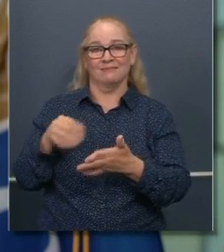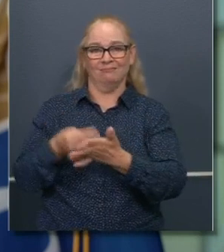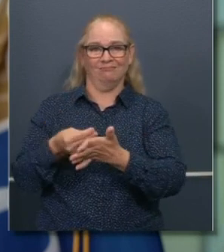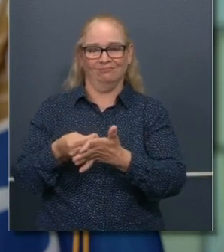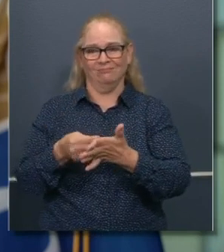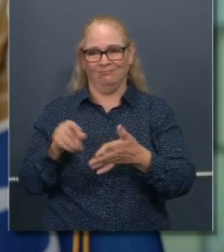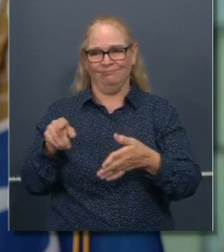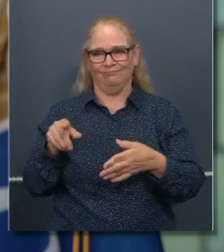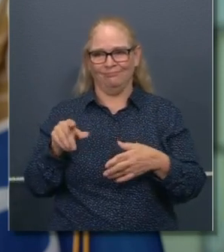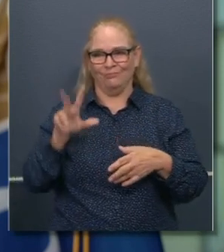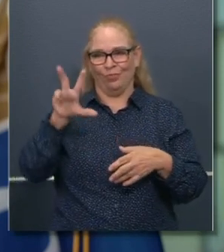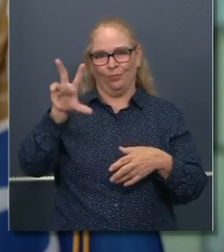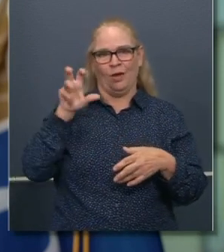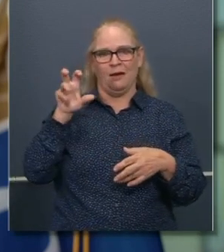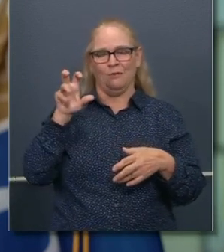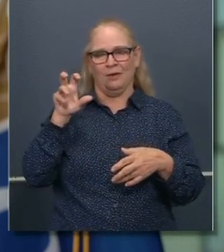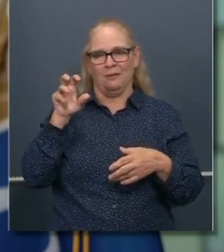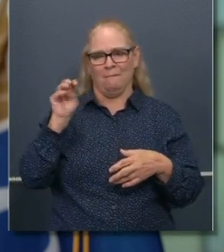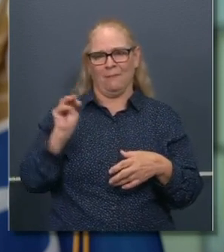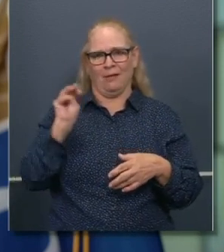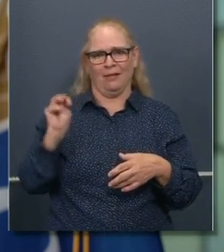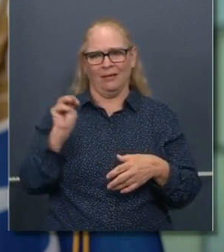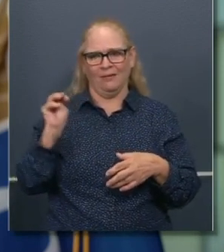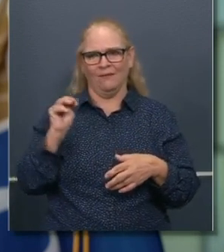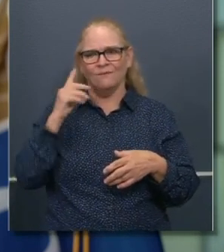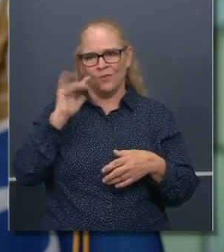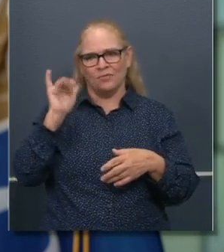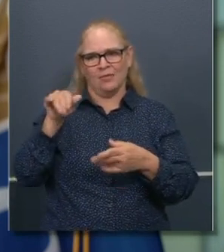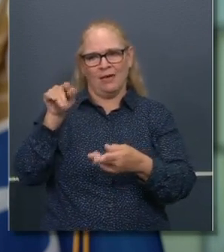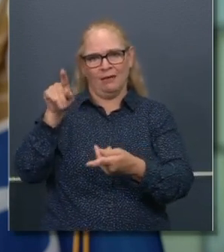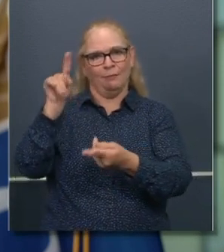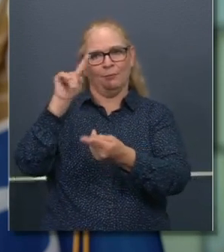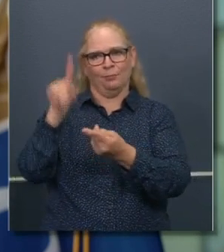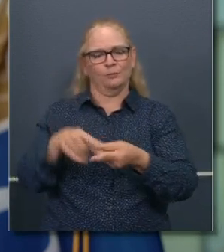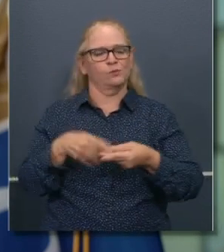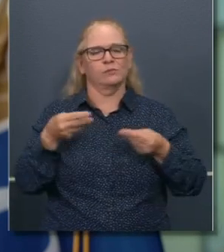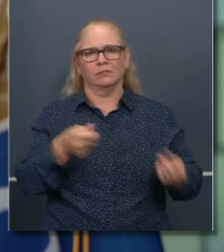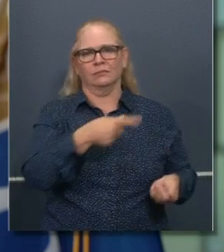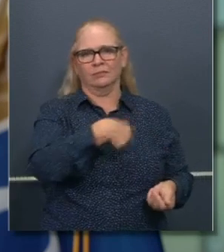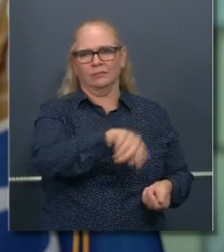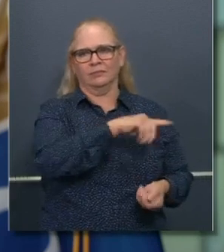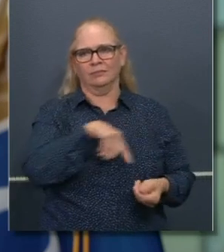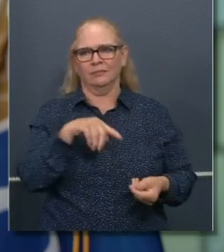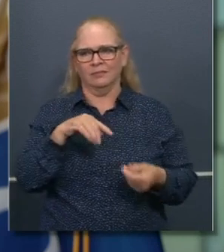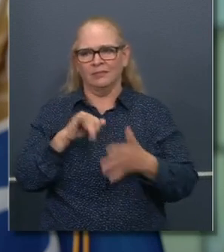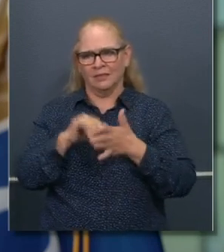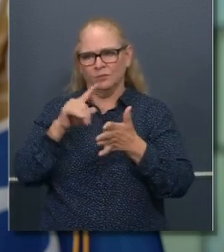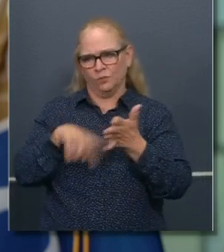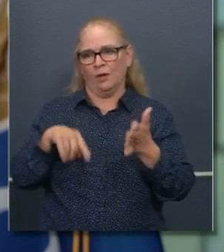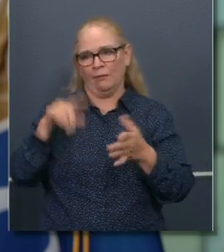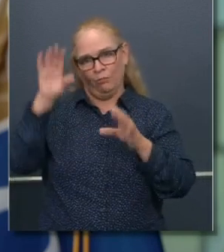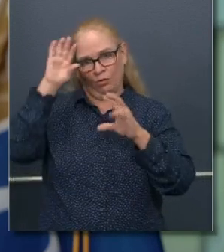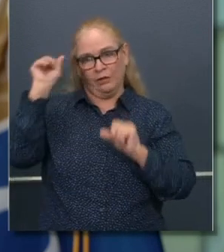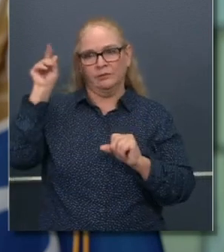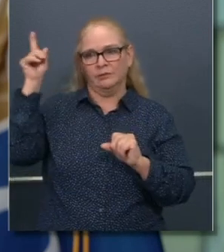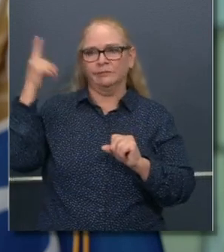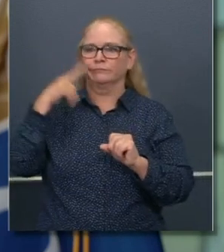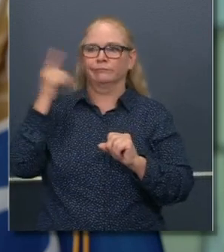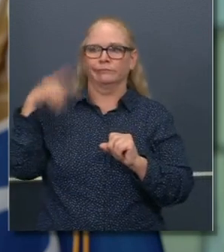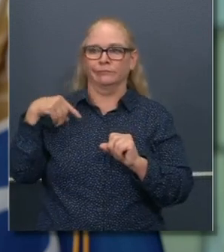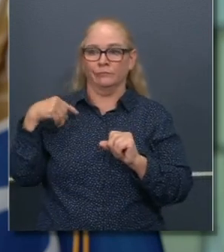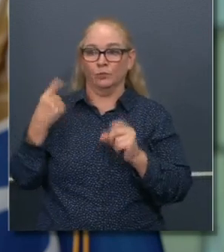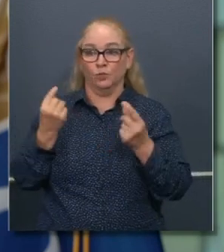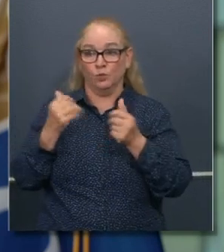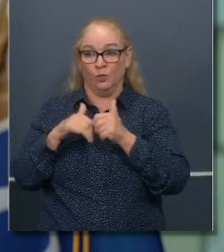that was the original proposal based upon the executive order the president put out, uh, to receive, uh, the federal